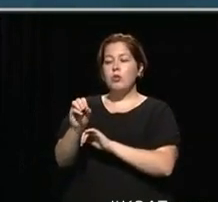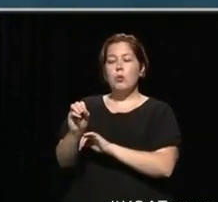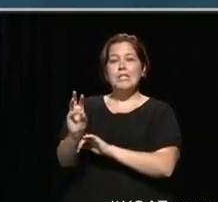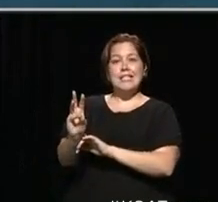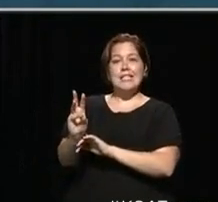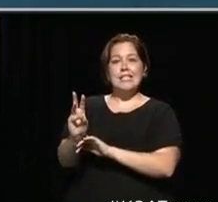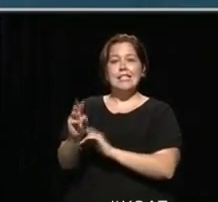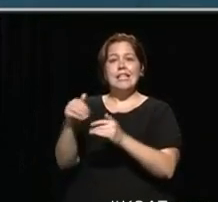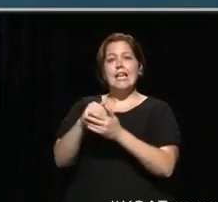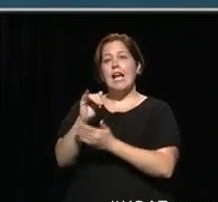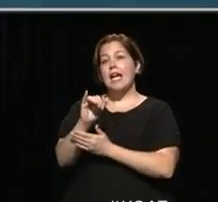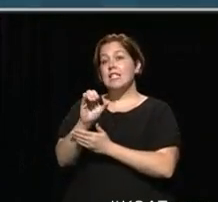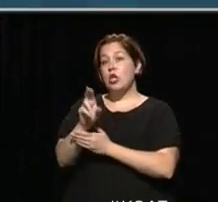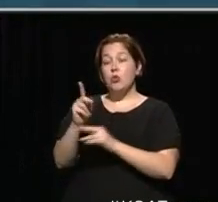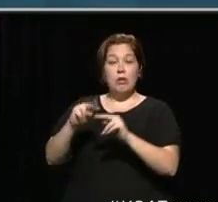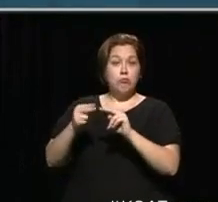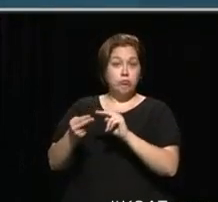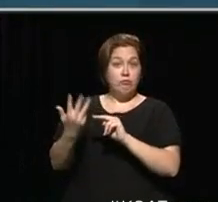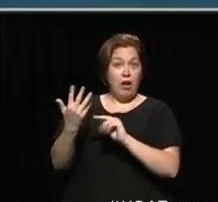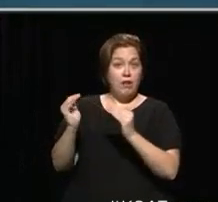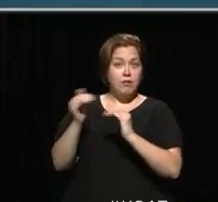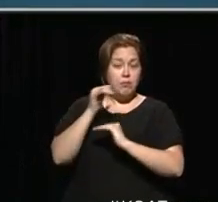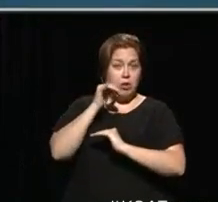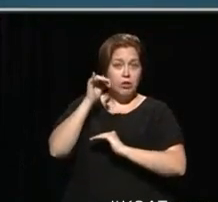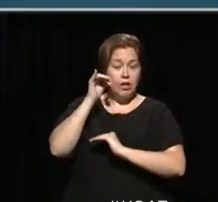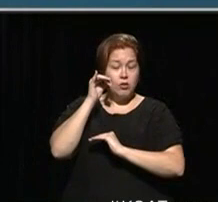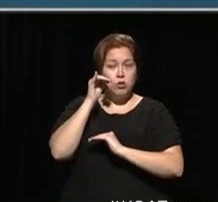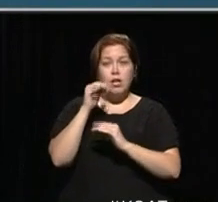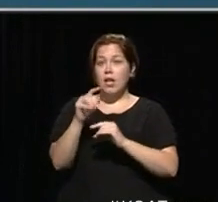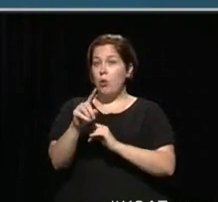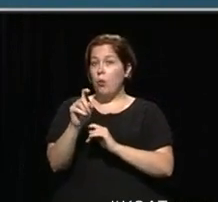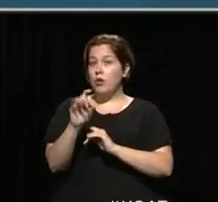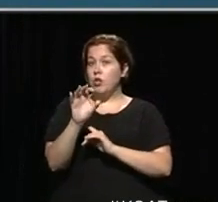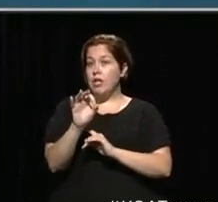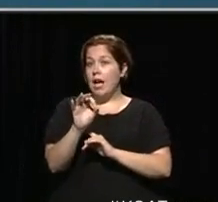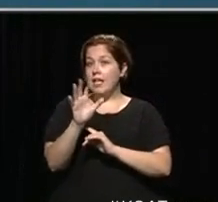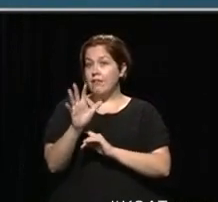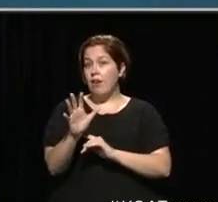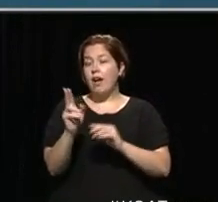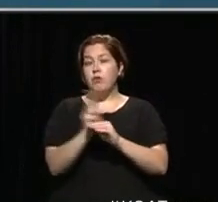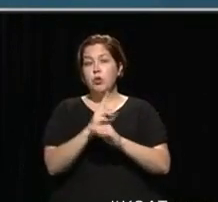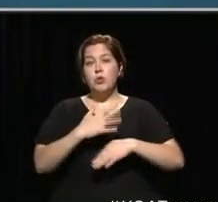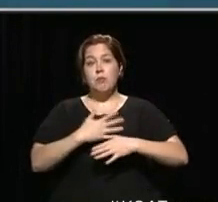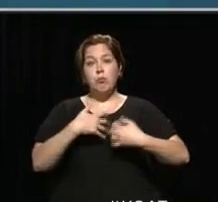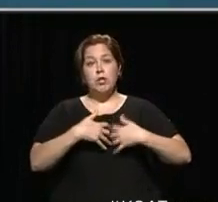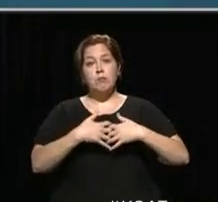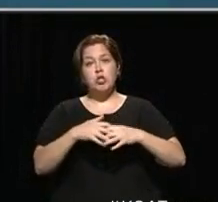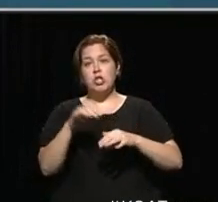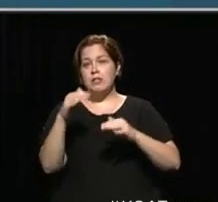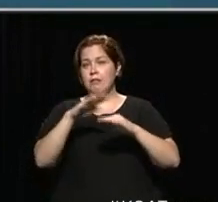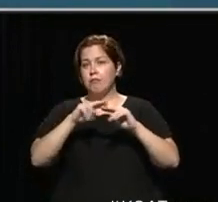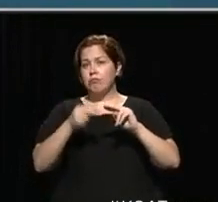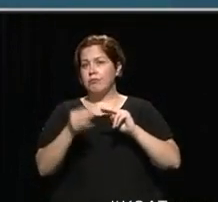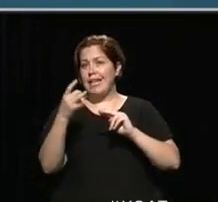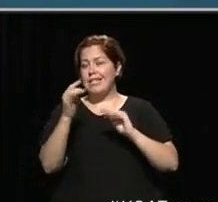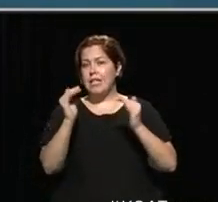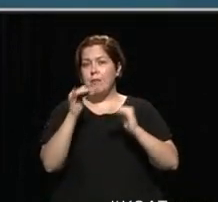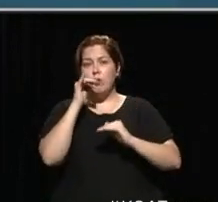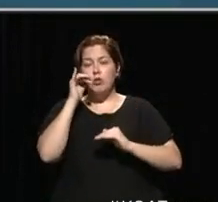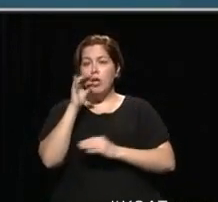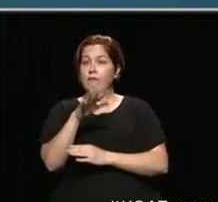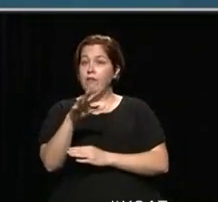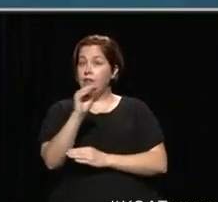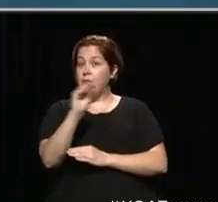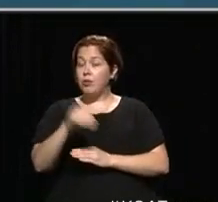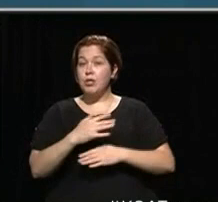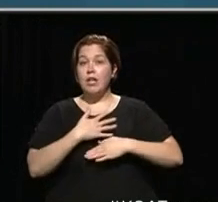in the ICU, which is down five from yesterday. We're at 195 on ventilators, down 18 from yesterday. 55%